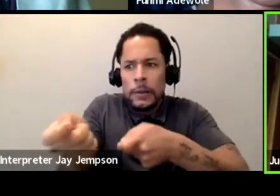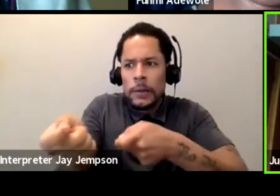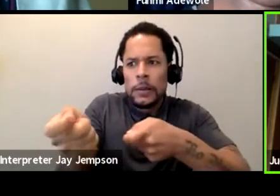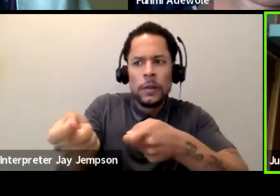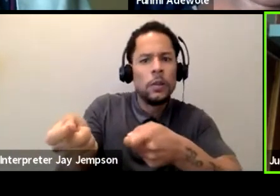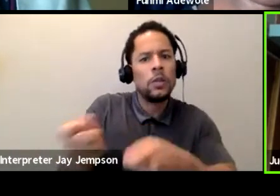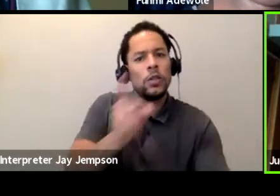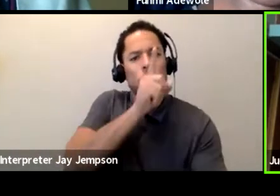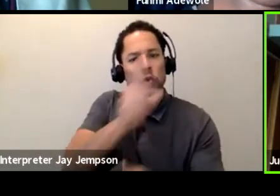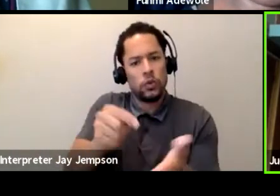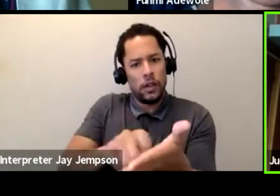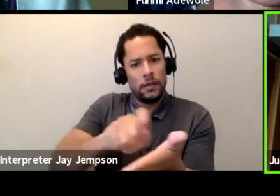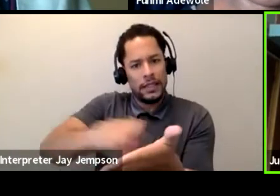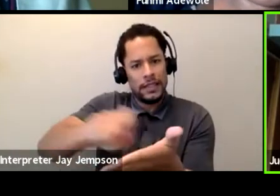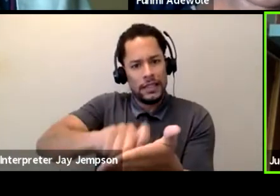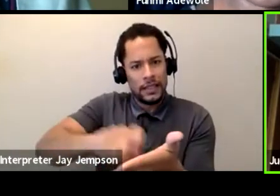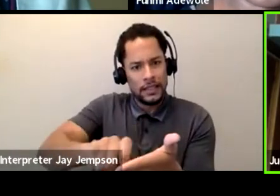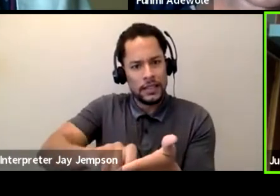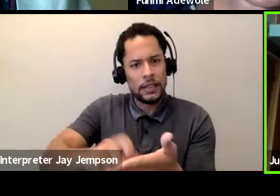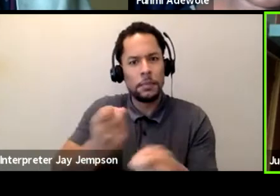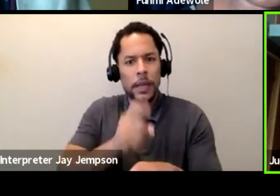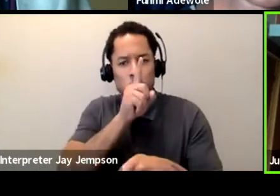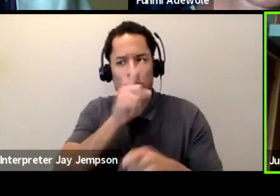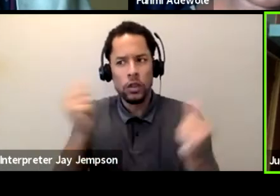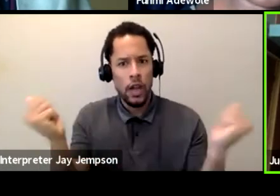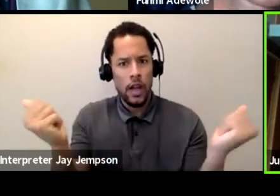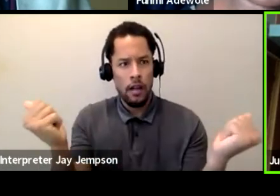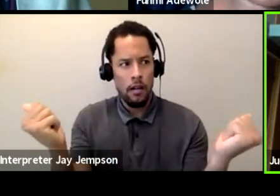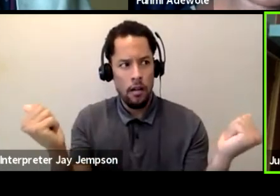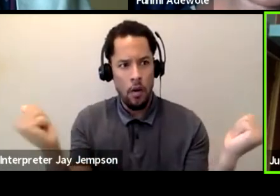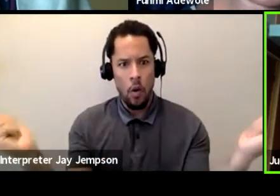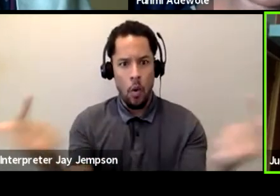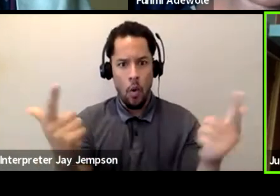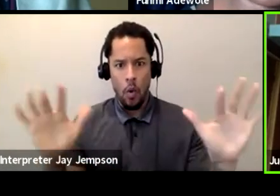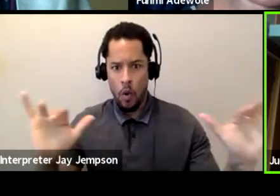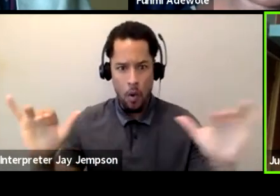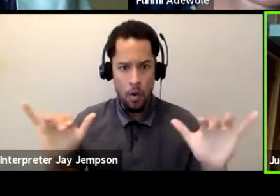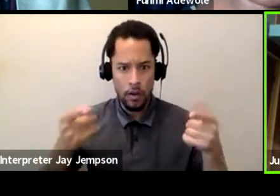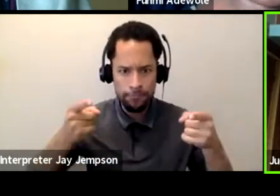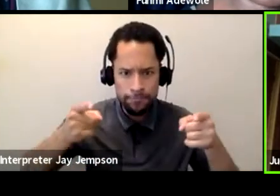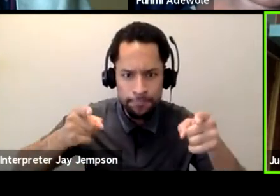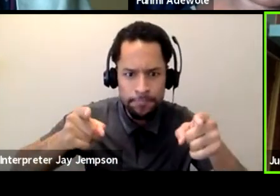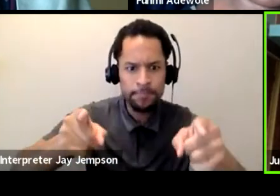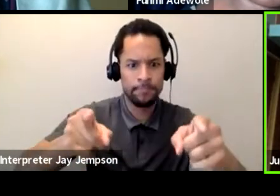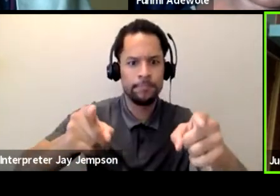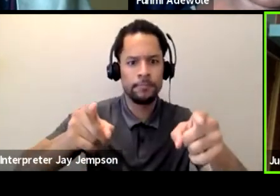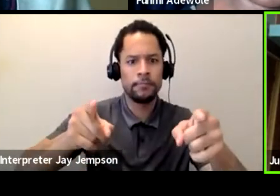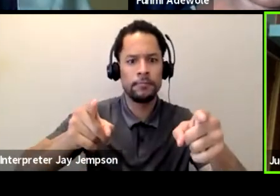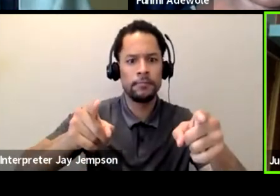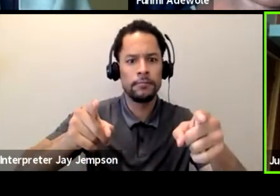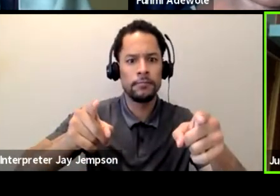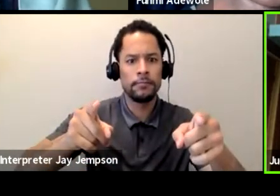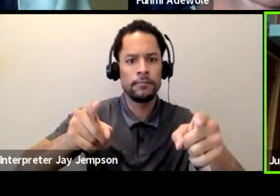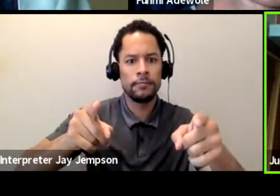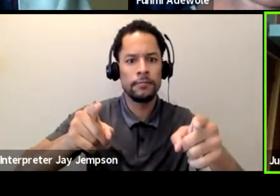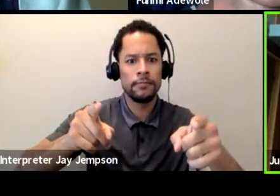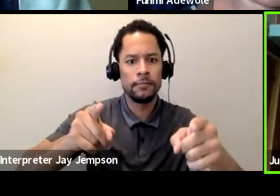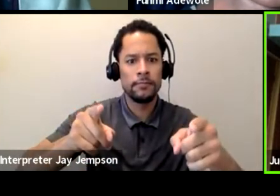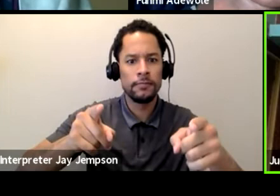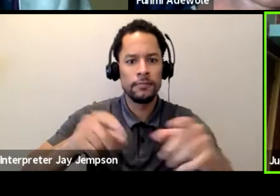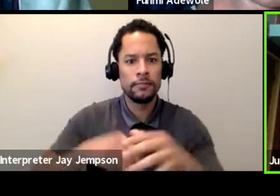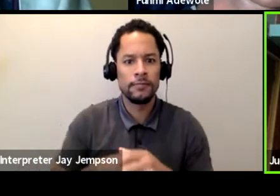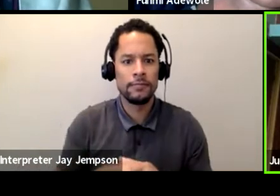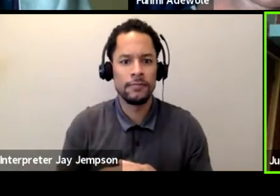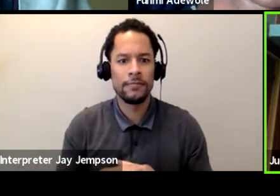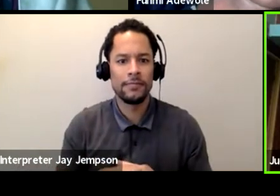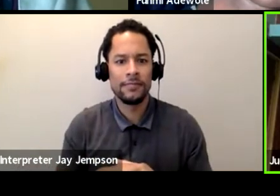is that very similitude in the work, as when it finally is presented in front of the audience. I think I have to speak slow. I'm sure